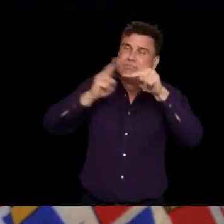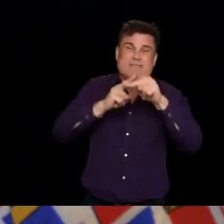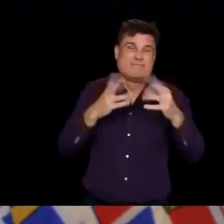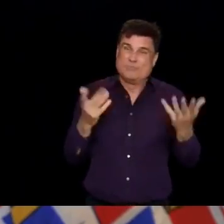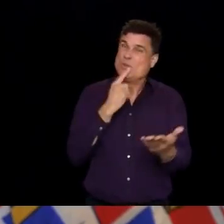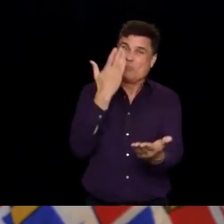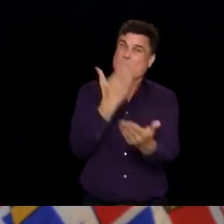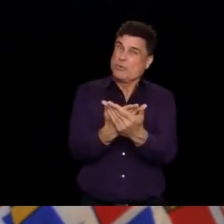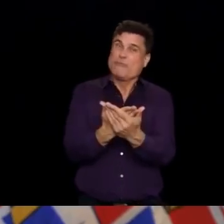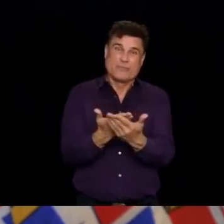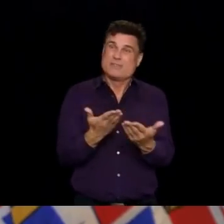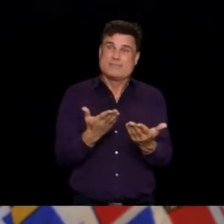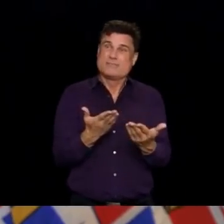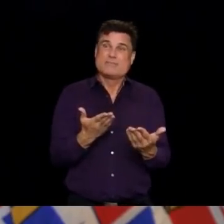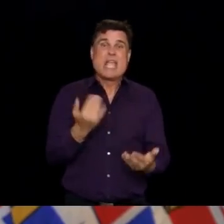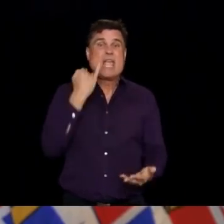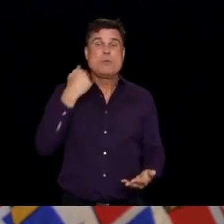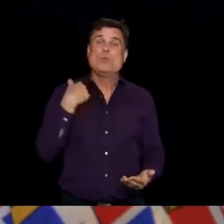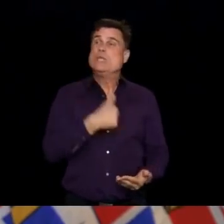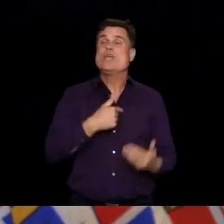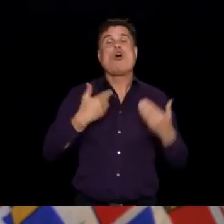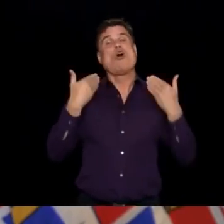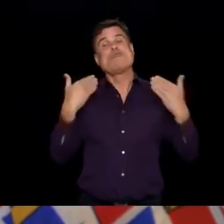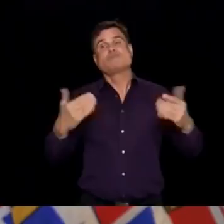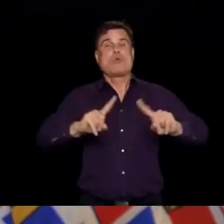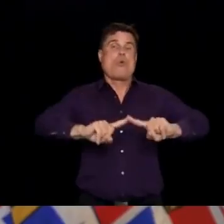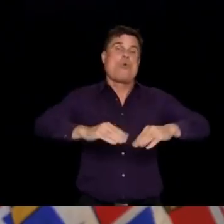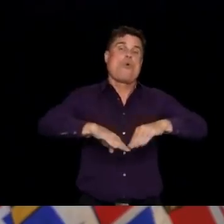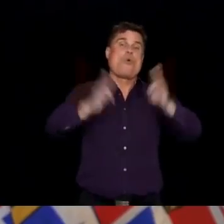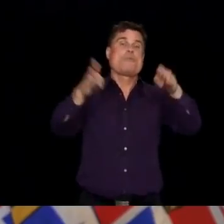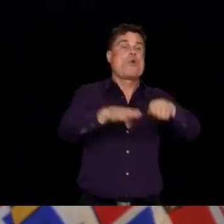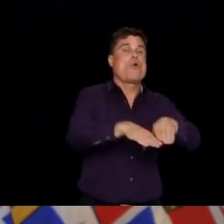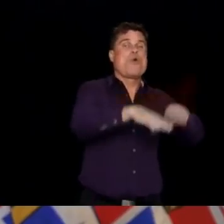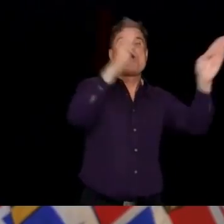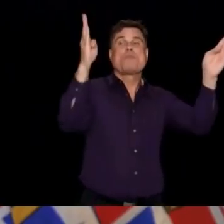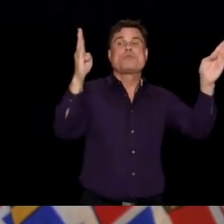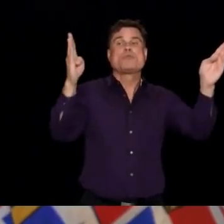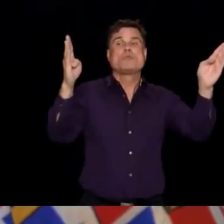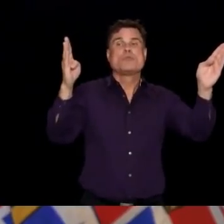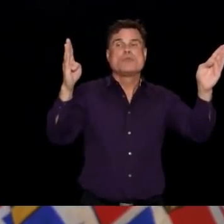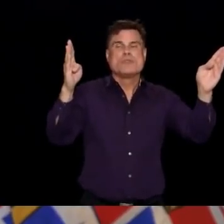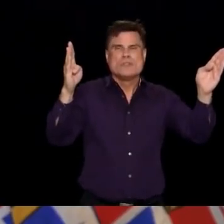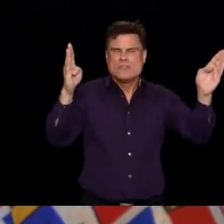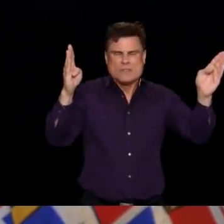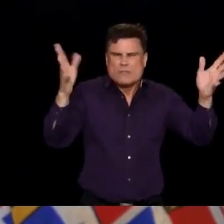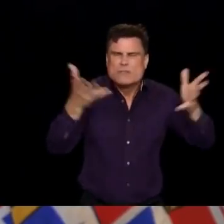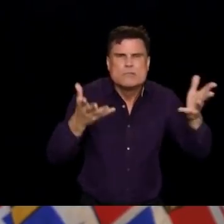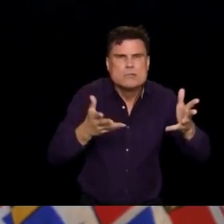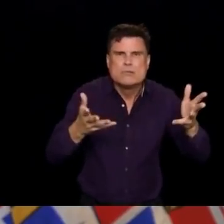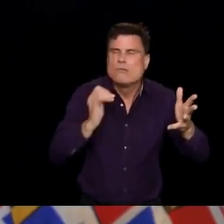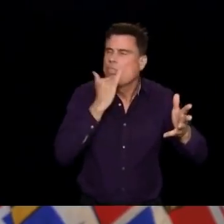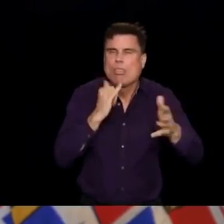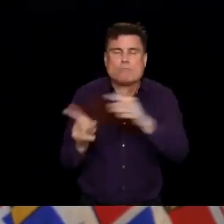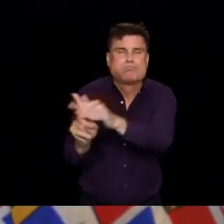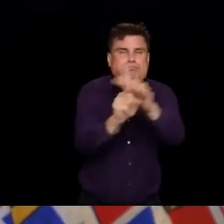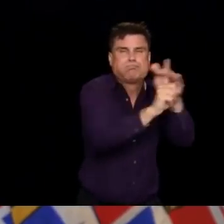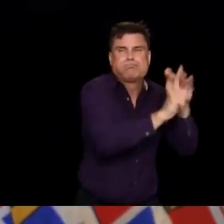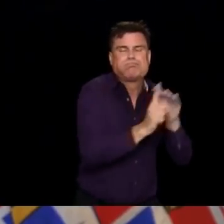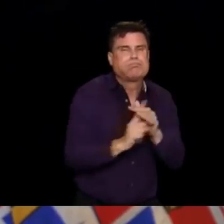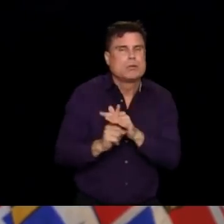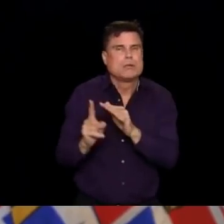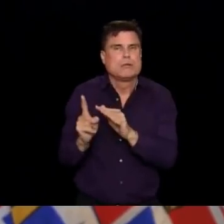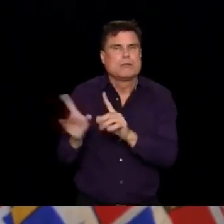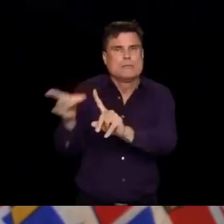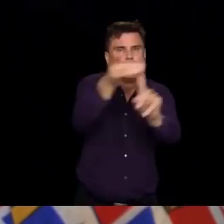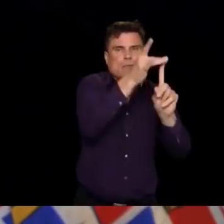up too much too soon, or people aren't doing the things that we seem to be doing here very well in Canada and here here in BC,